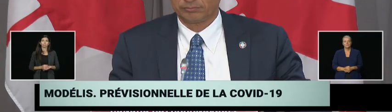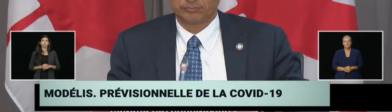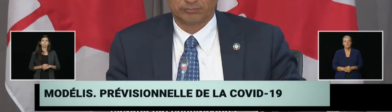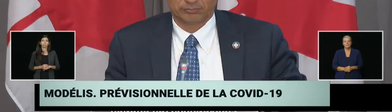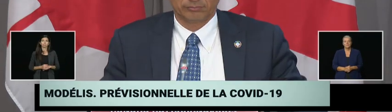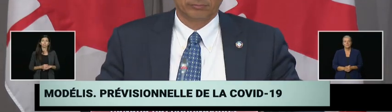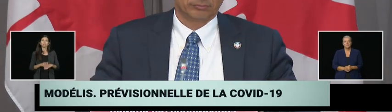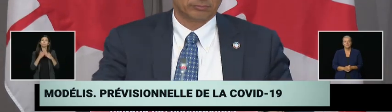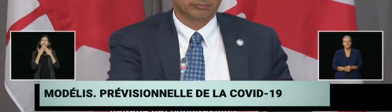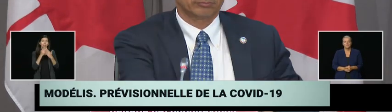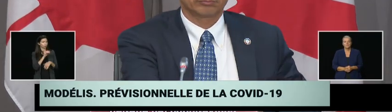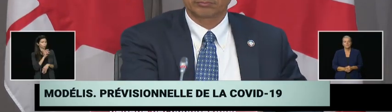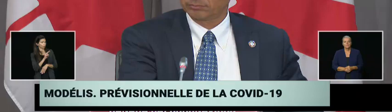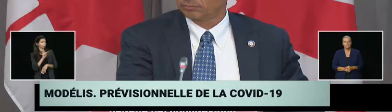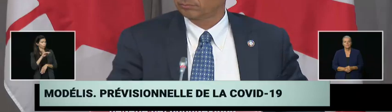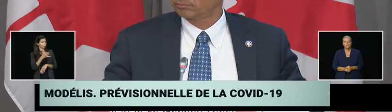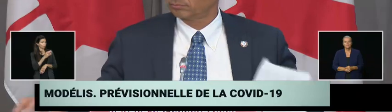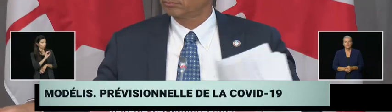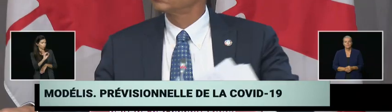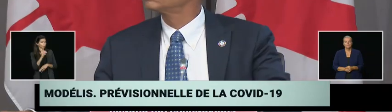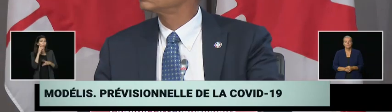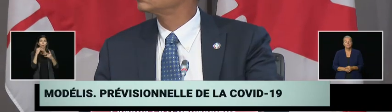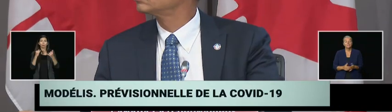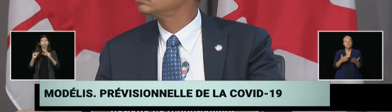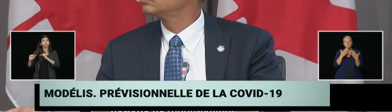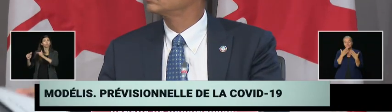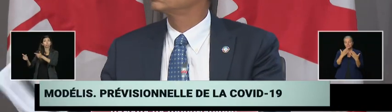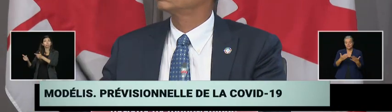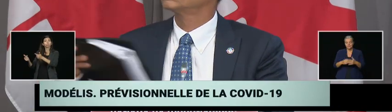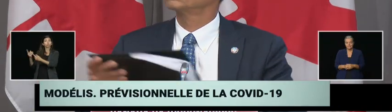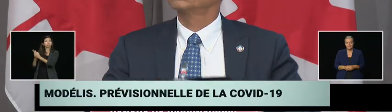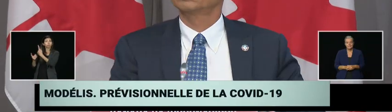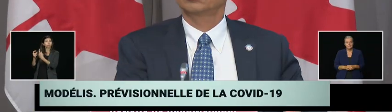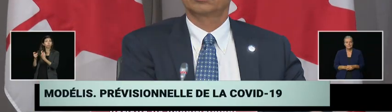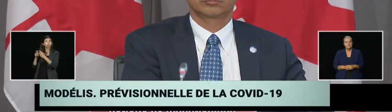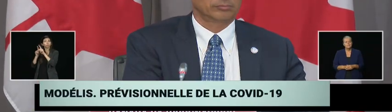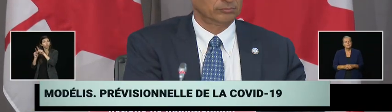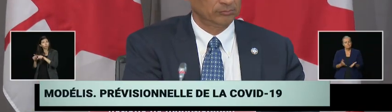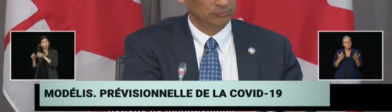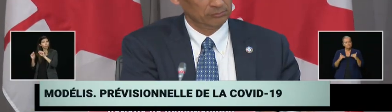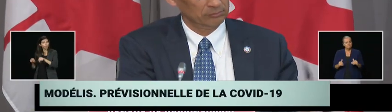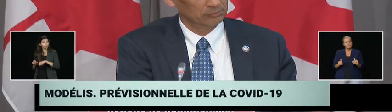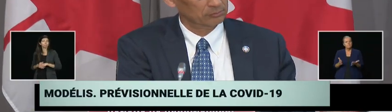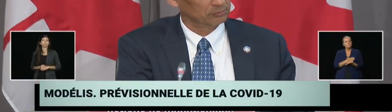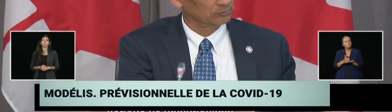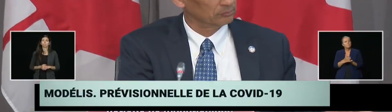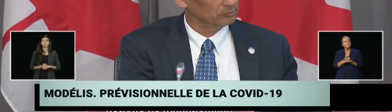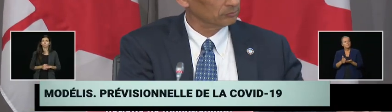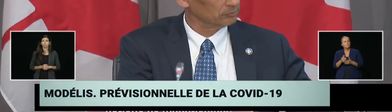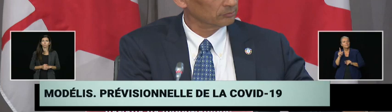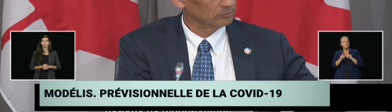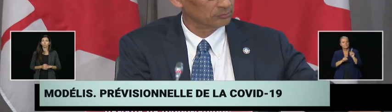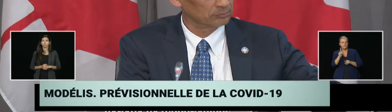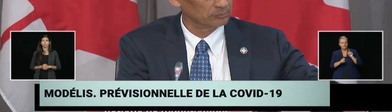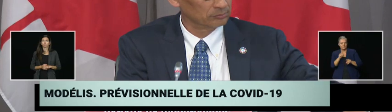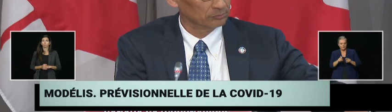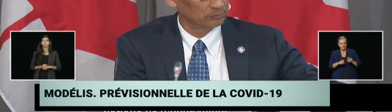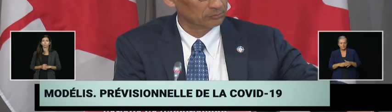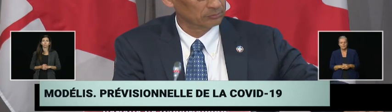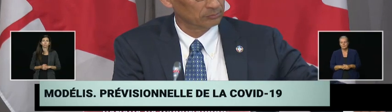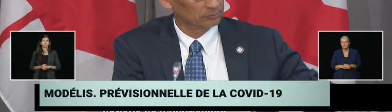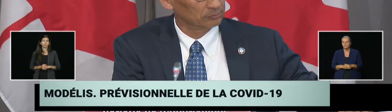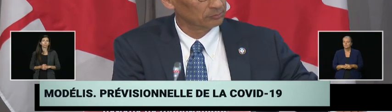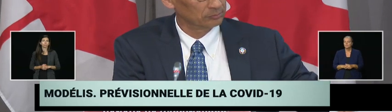telephone line to questions. For those who wish to ask questions, please press star 1 on your phone. Vous pouvez poser vos questions dans l'une des deux langues officielles.